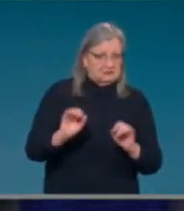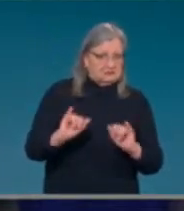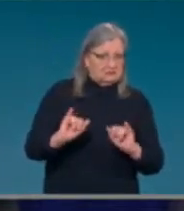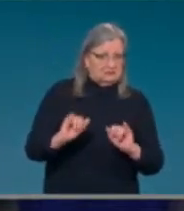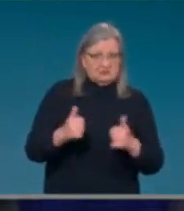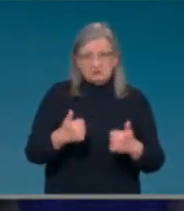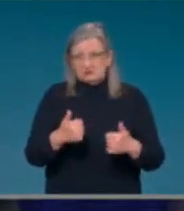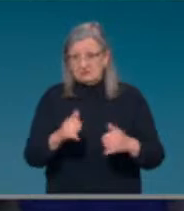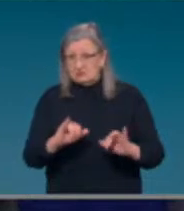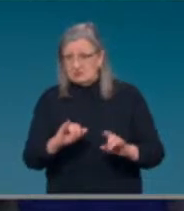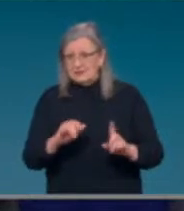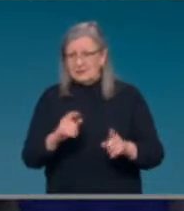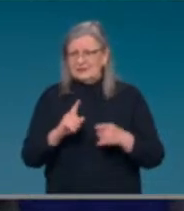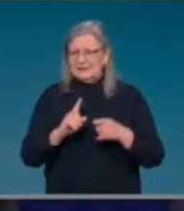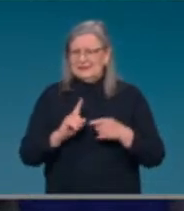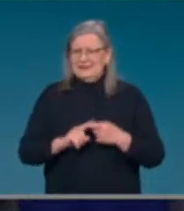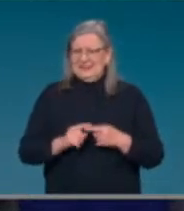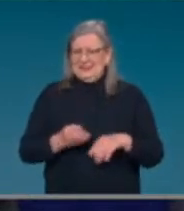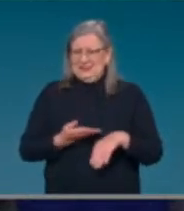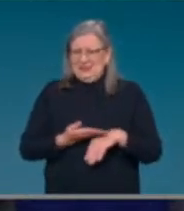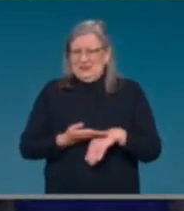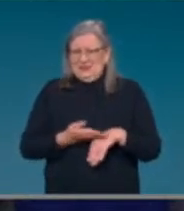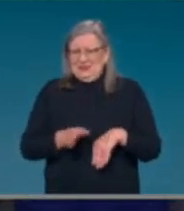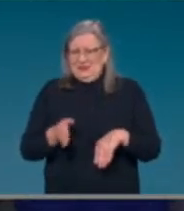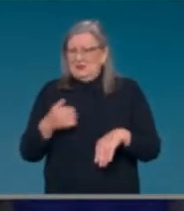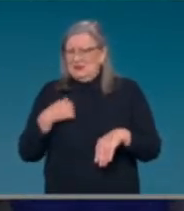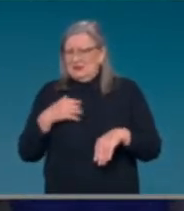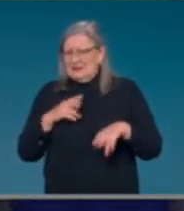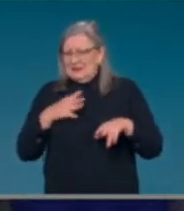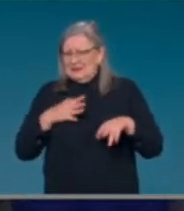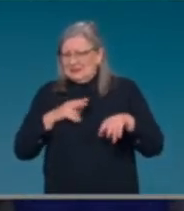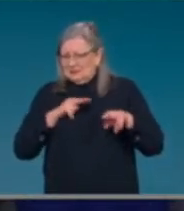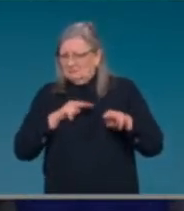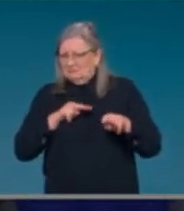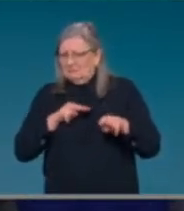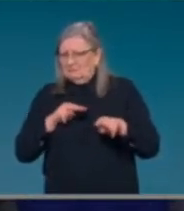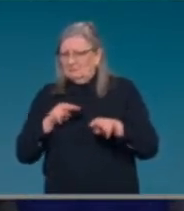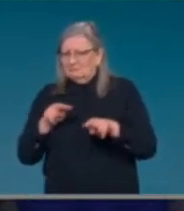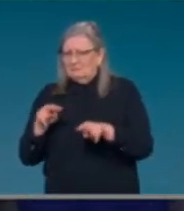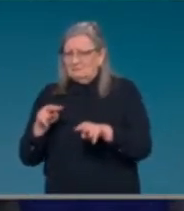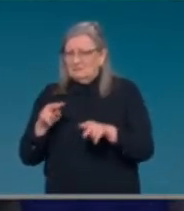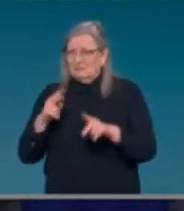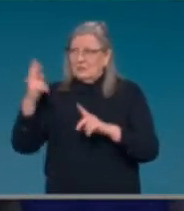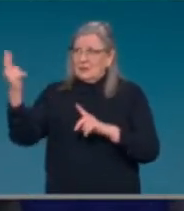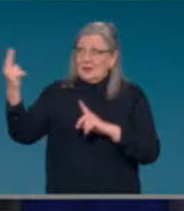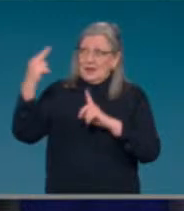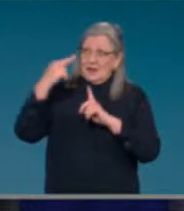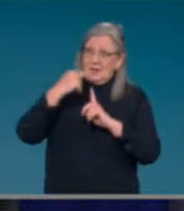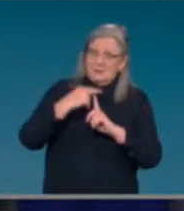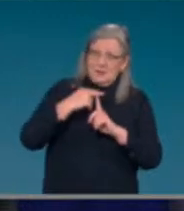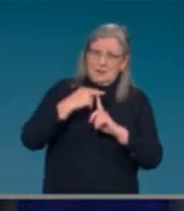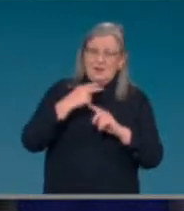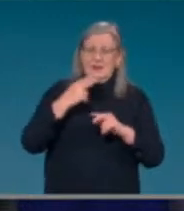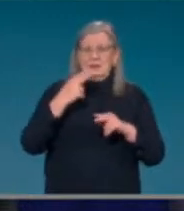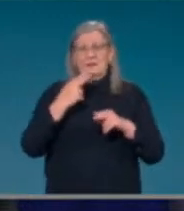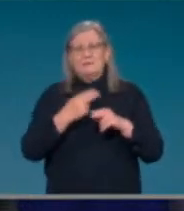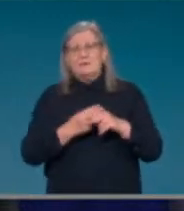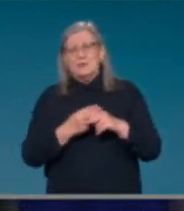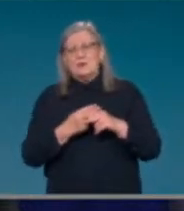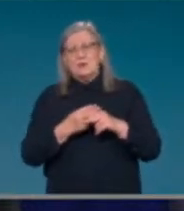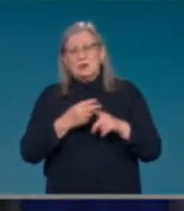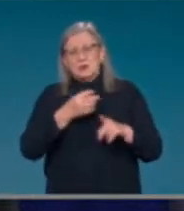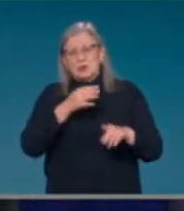But, yes, we – and the other thing is, is that the application – again, this is public knowledge – for the children is for a third of a dose,